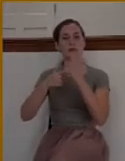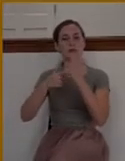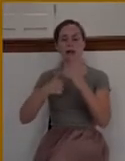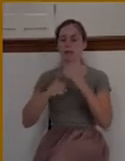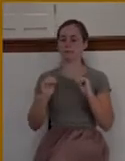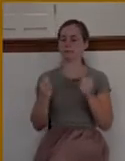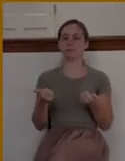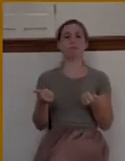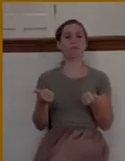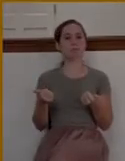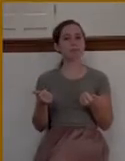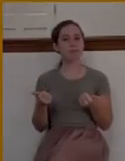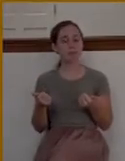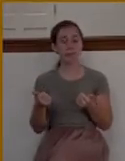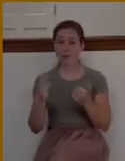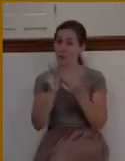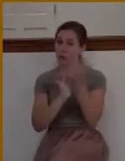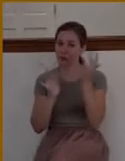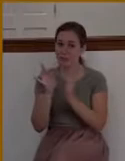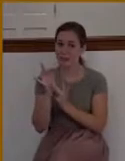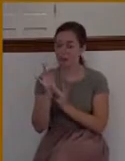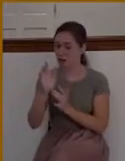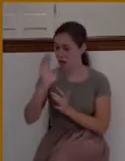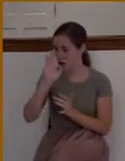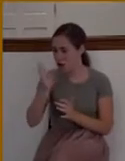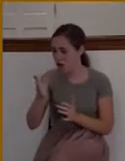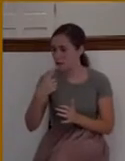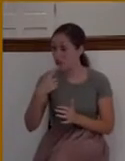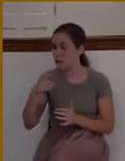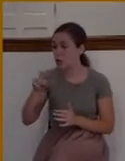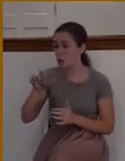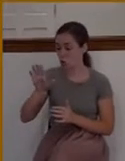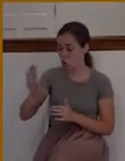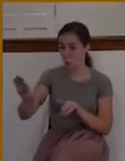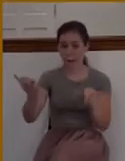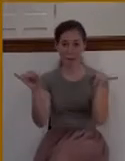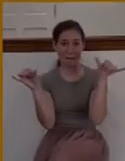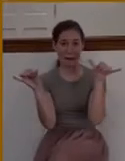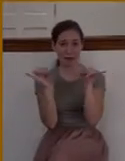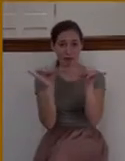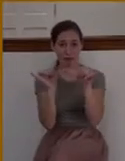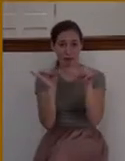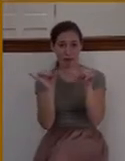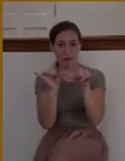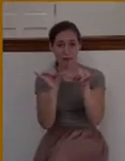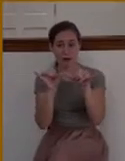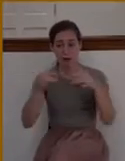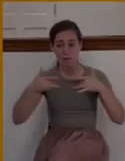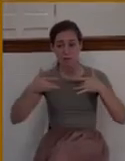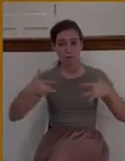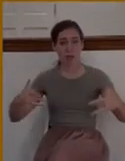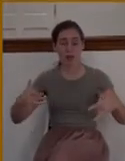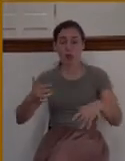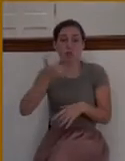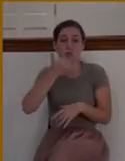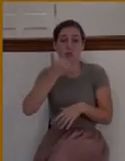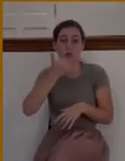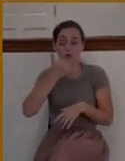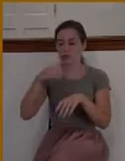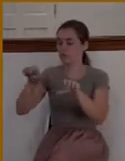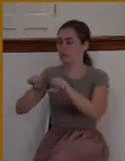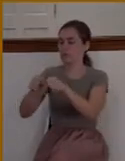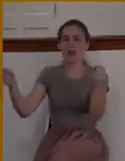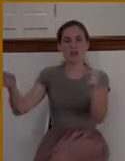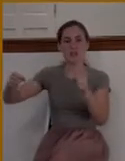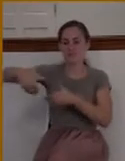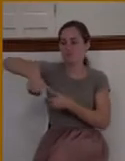ruler of this rich young ruler and he breaks it. He snaps it in half. He smashes it. And then he slams this man down